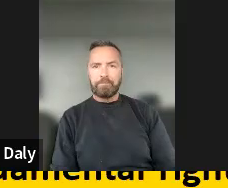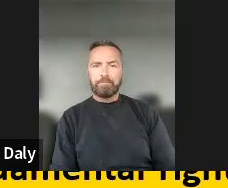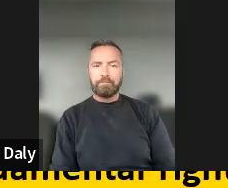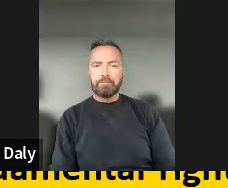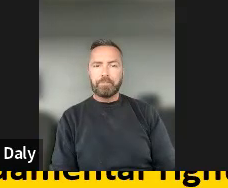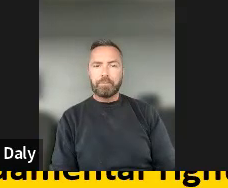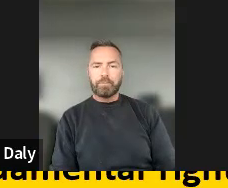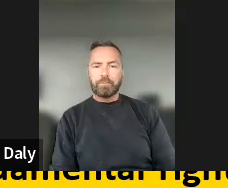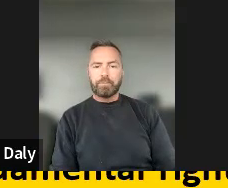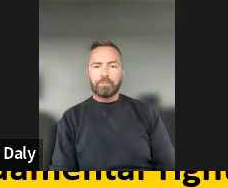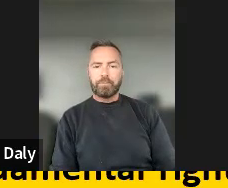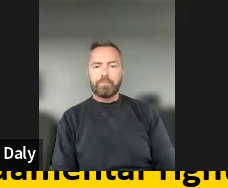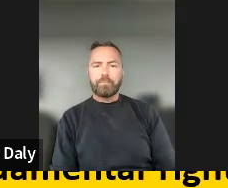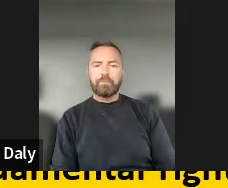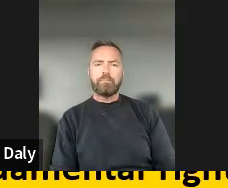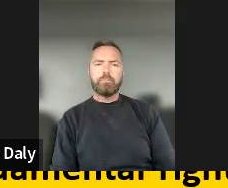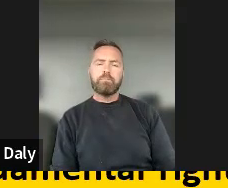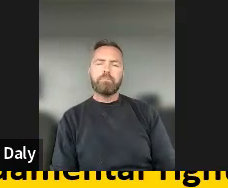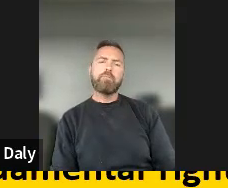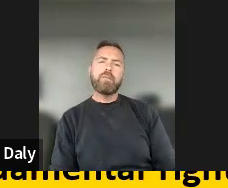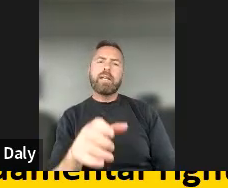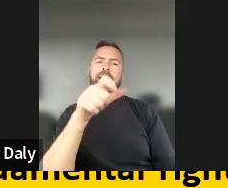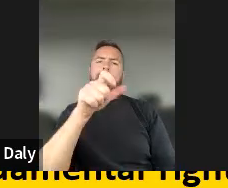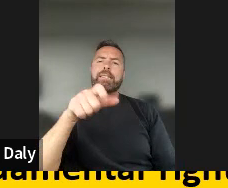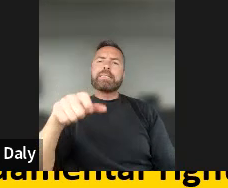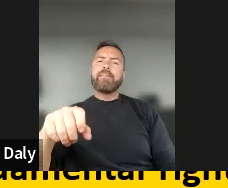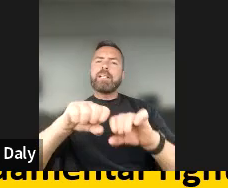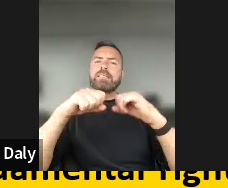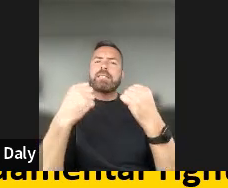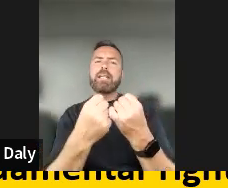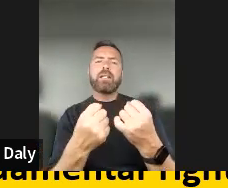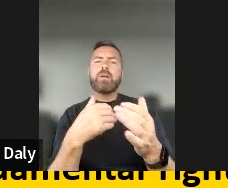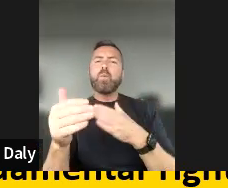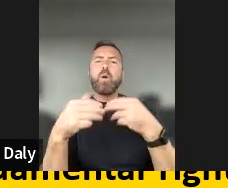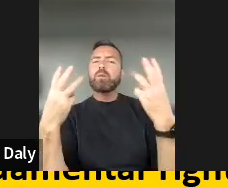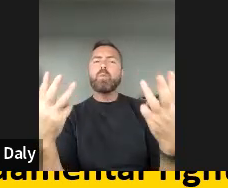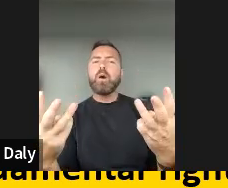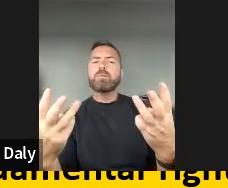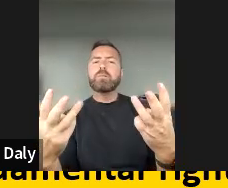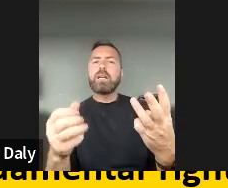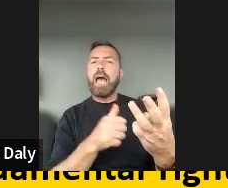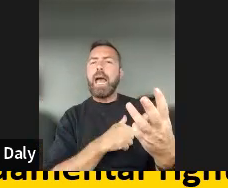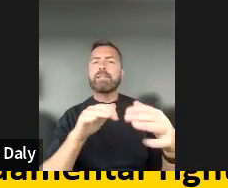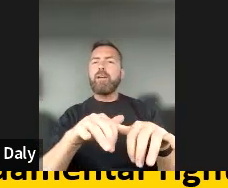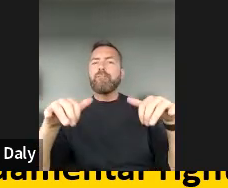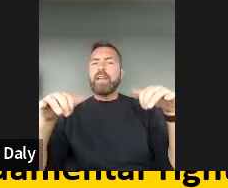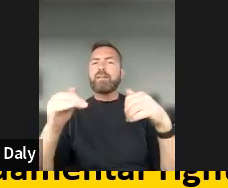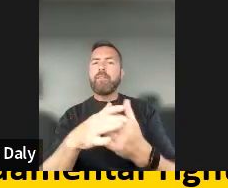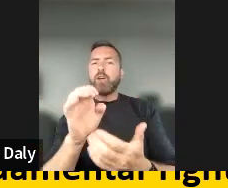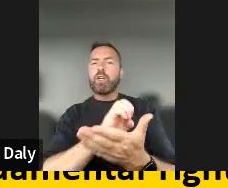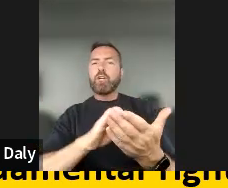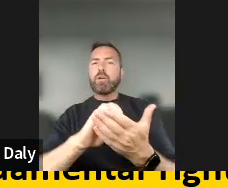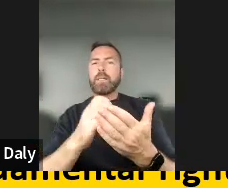So what has a civil society been calling for at the convention for the European Union?